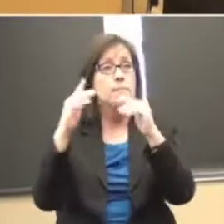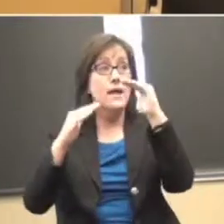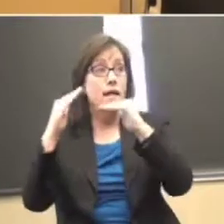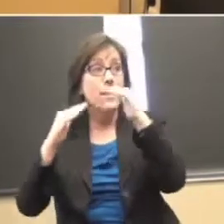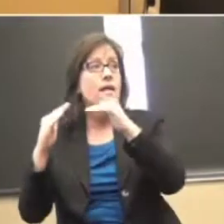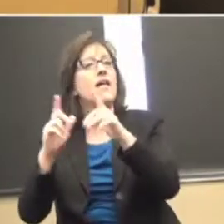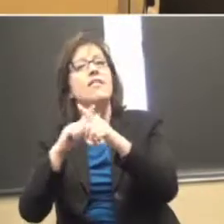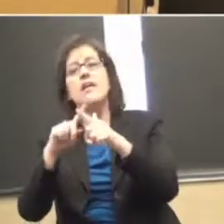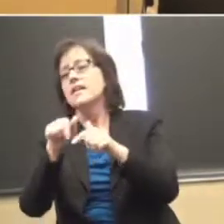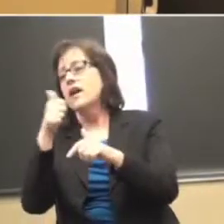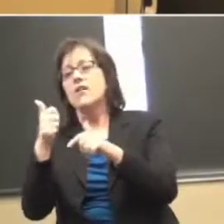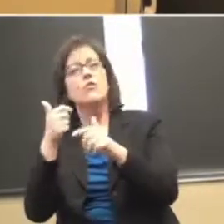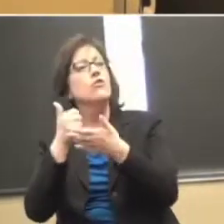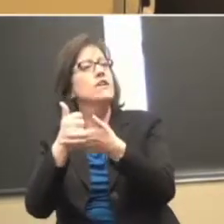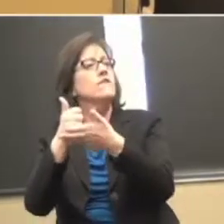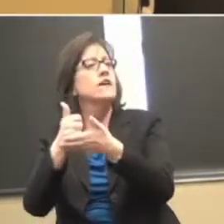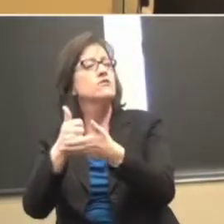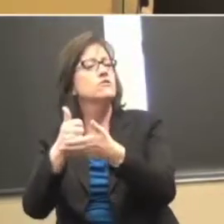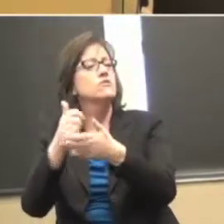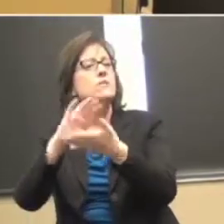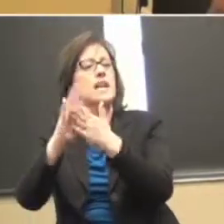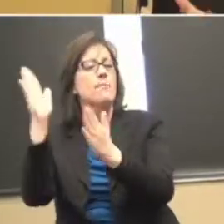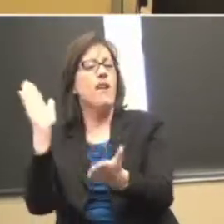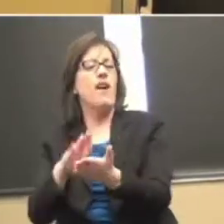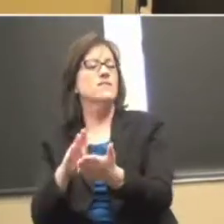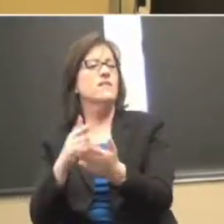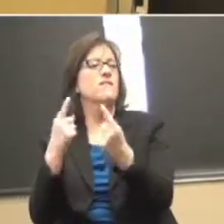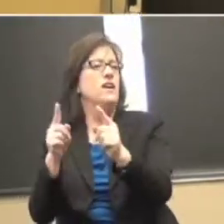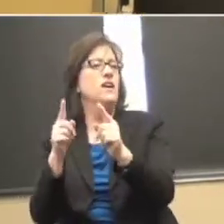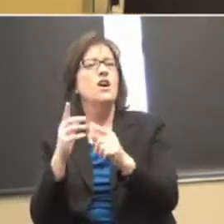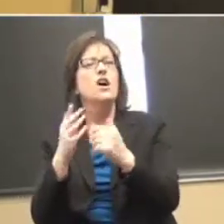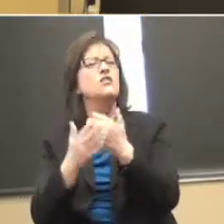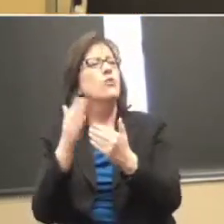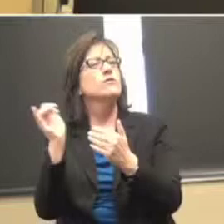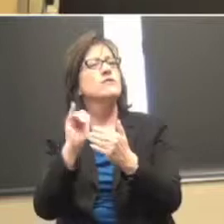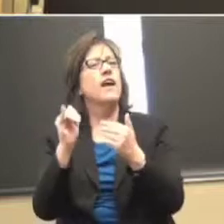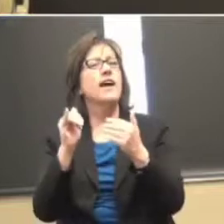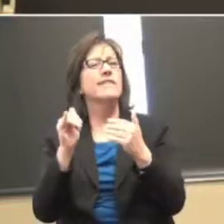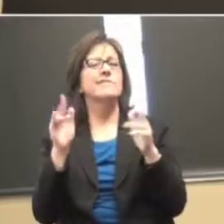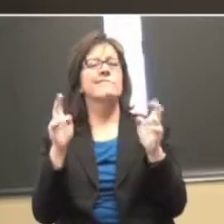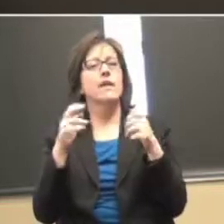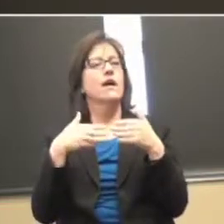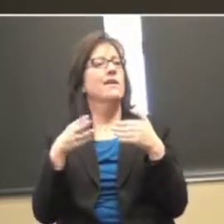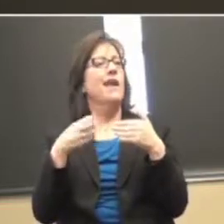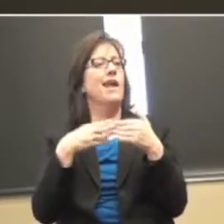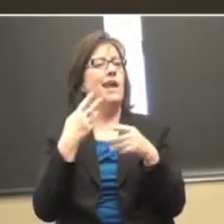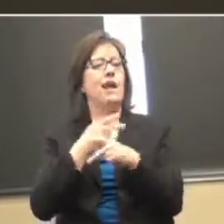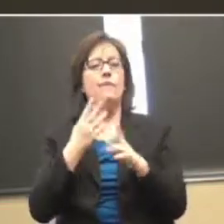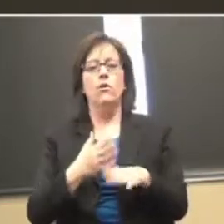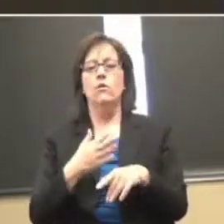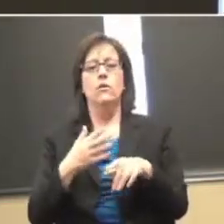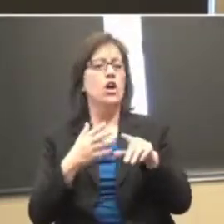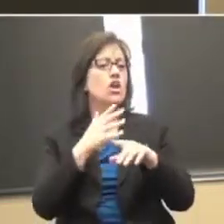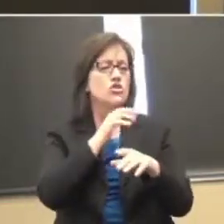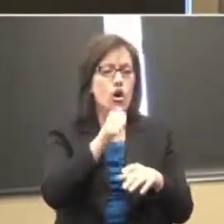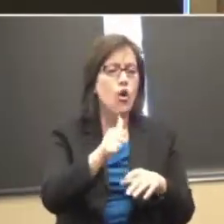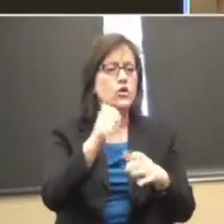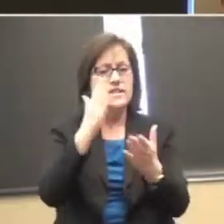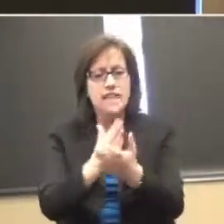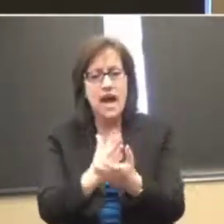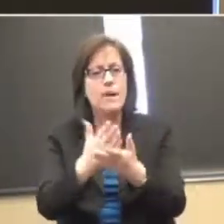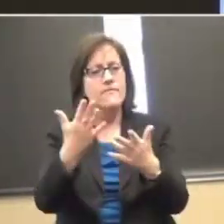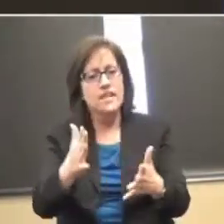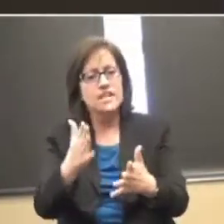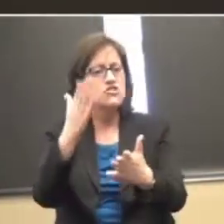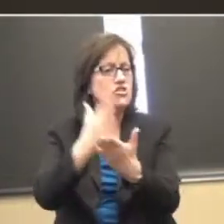effective. That almost becomes a gatekeeping situation. If all of a sudden I'm hearing, you know, don't, stop it. And most of you know